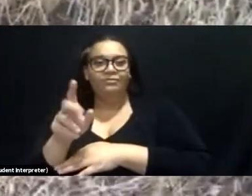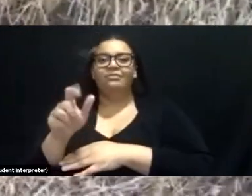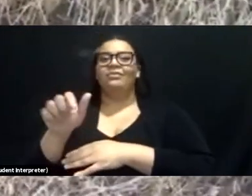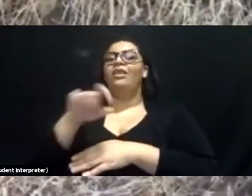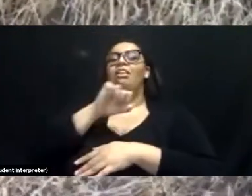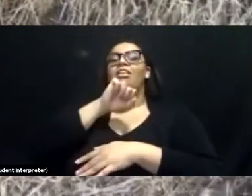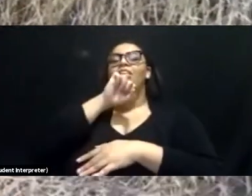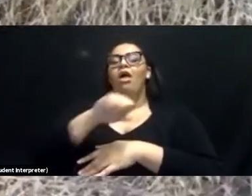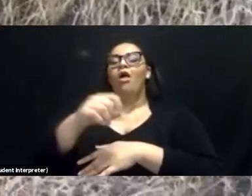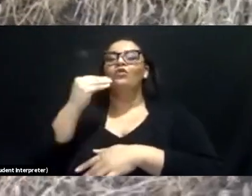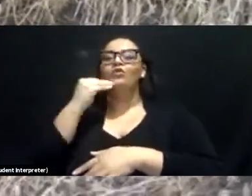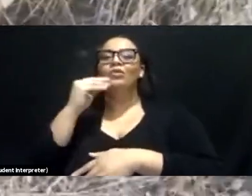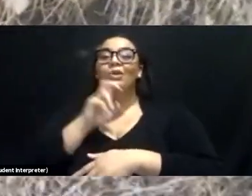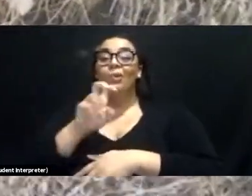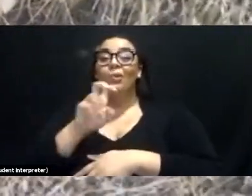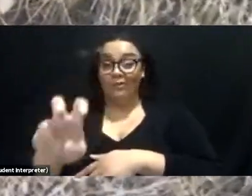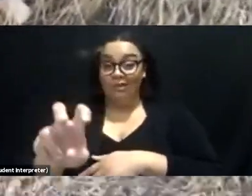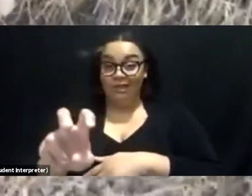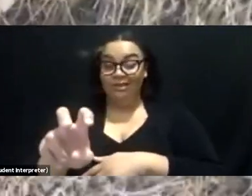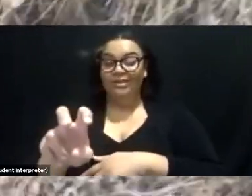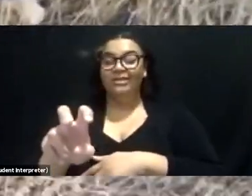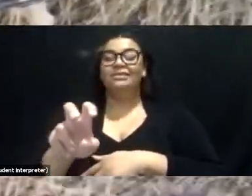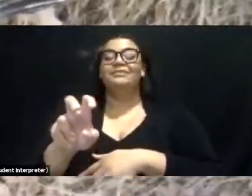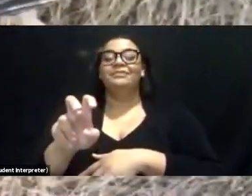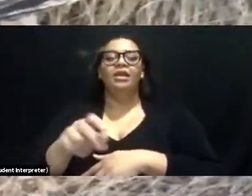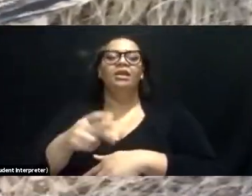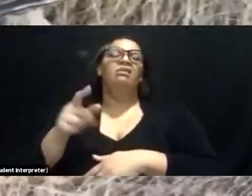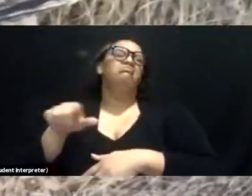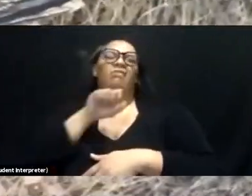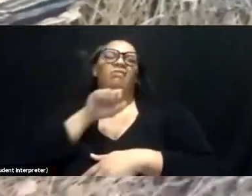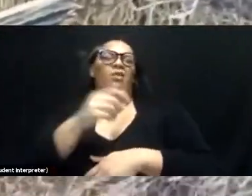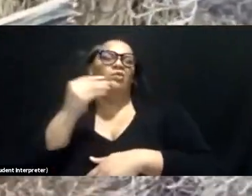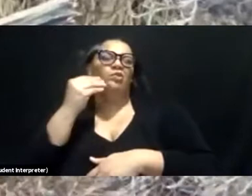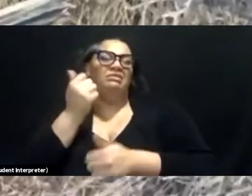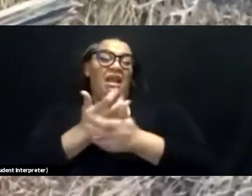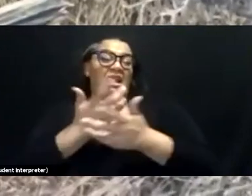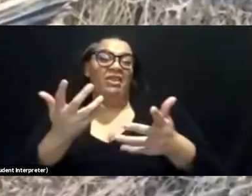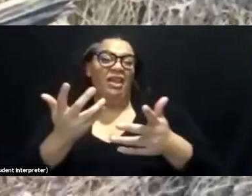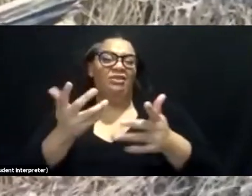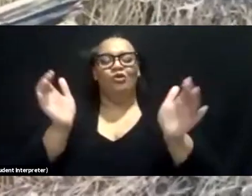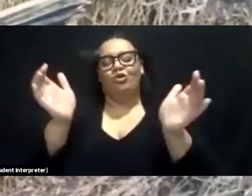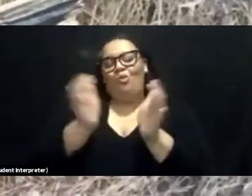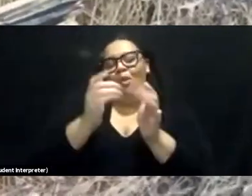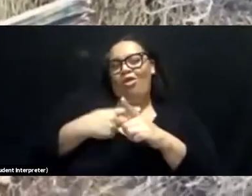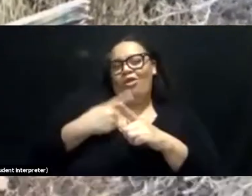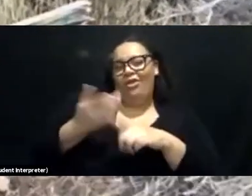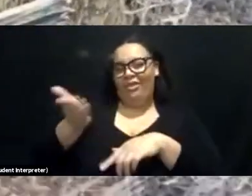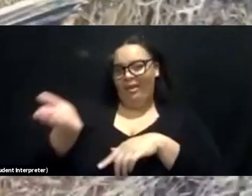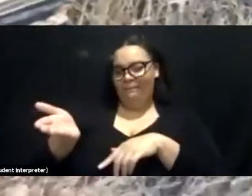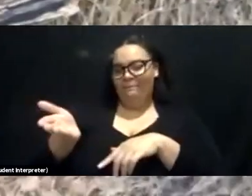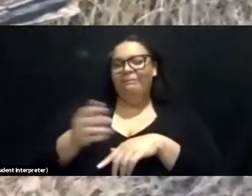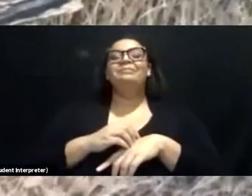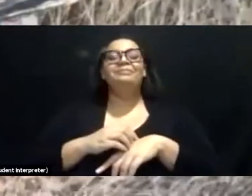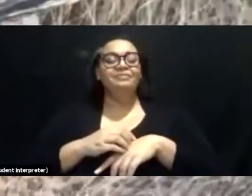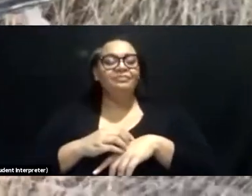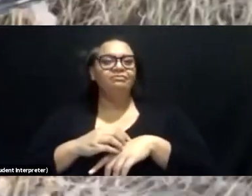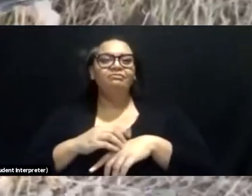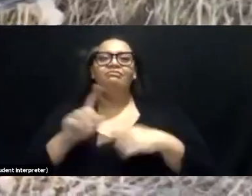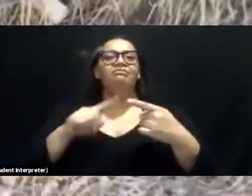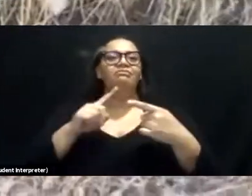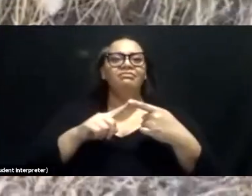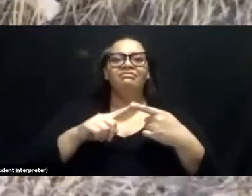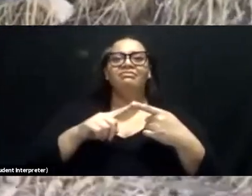Road runners will actually eat almost anything that's smaller than them. They'll eat rattlesnakes or tarantulas, scorpions,